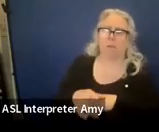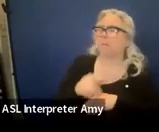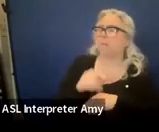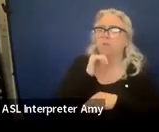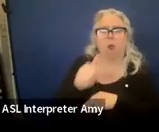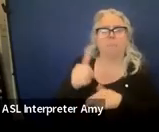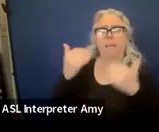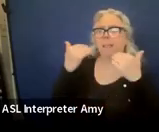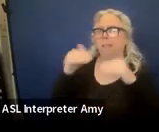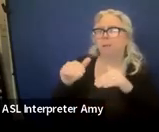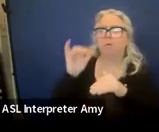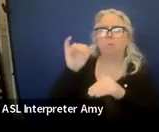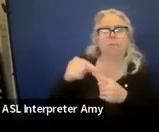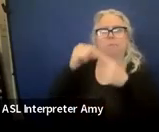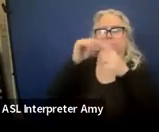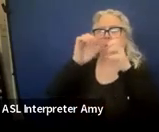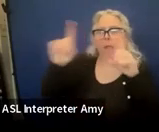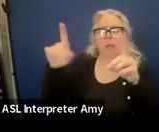Okay.